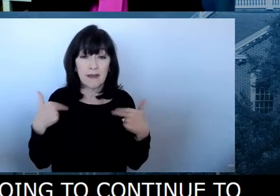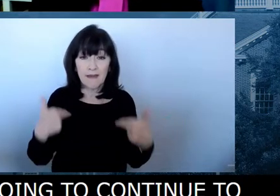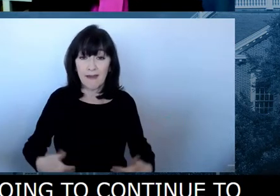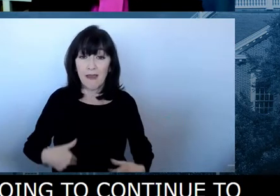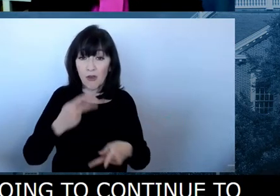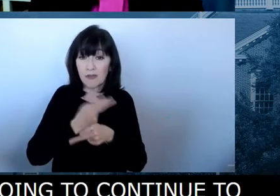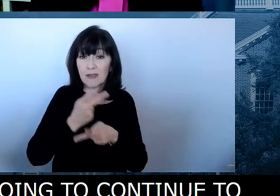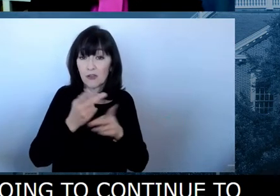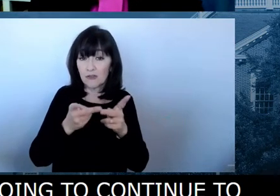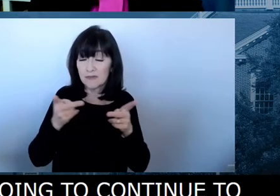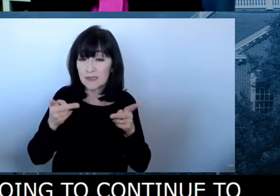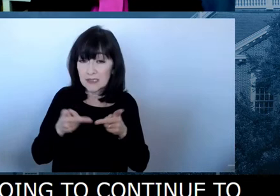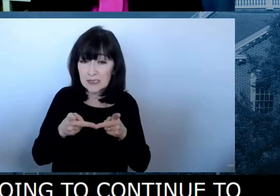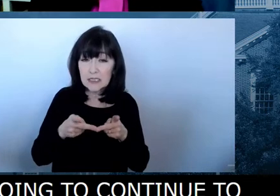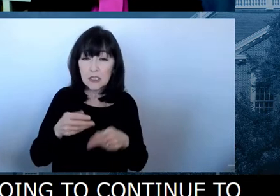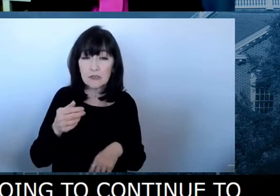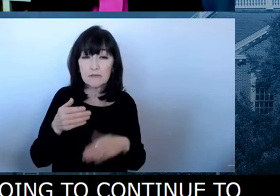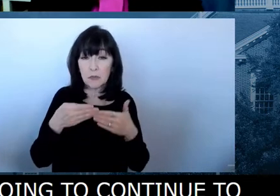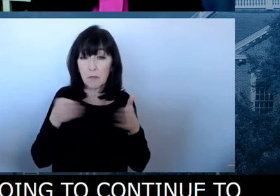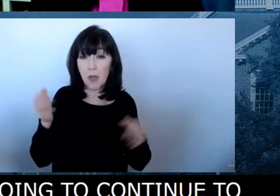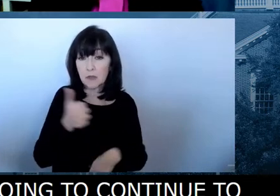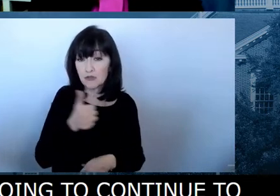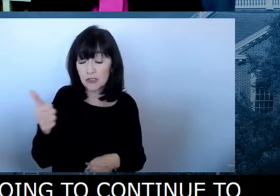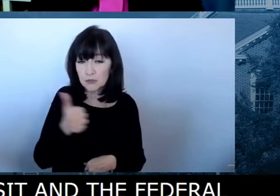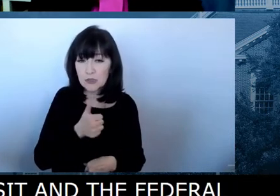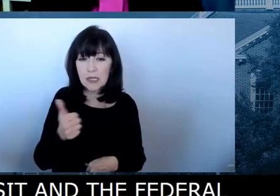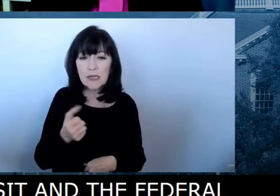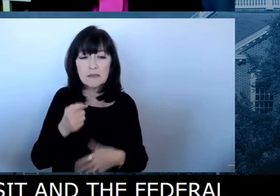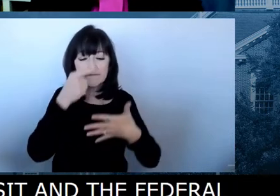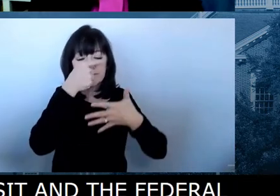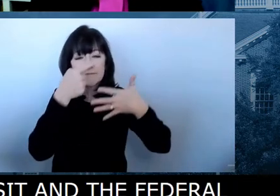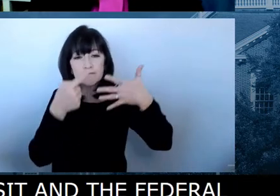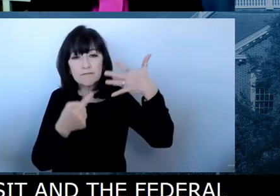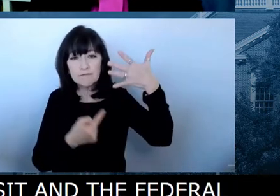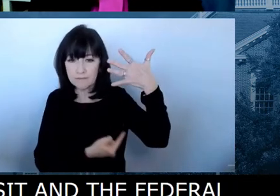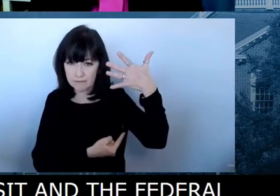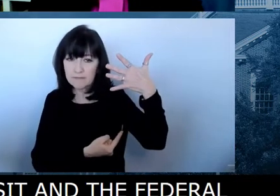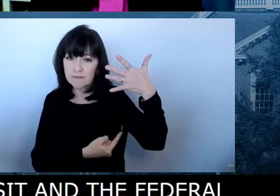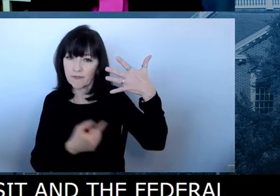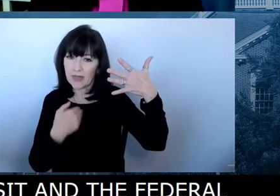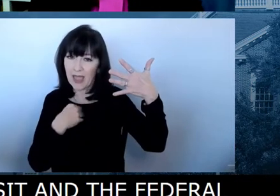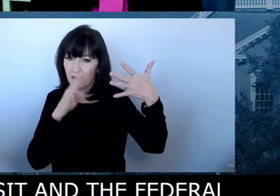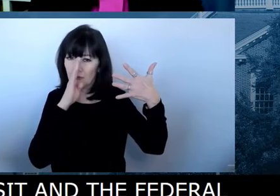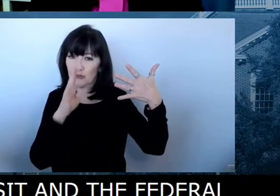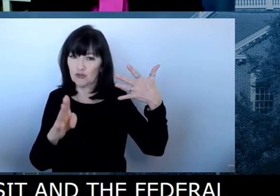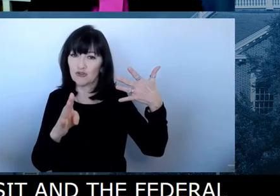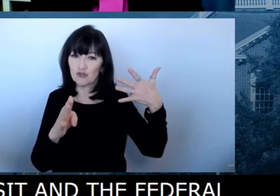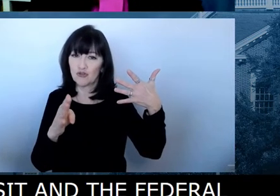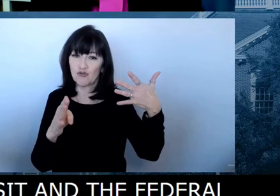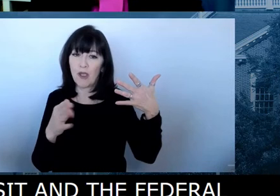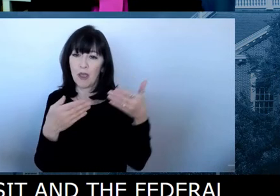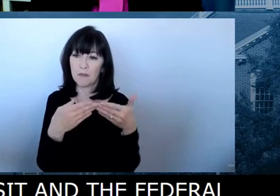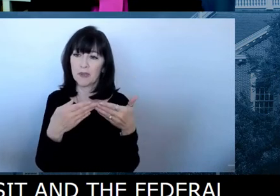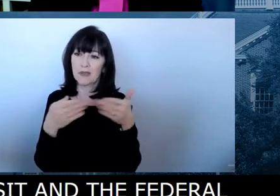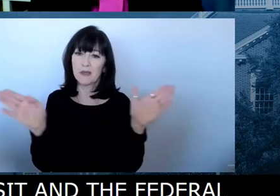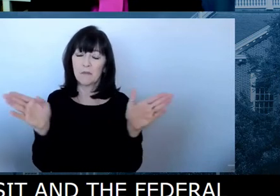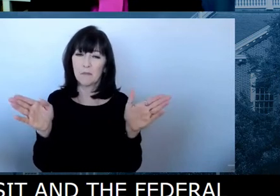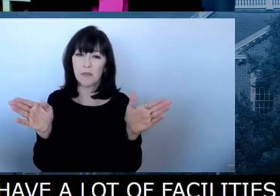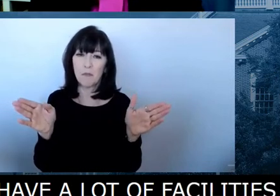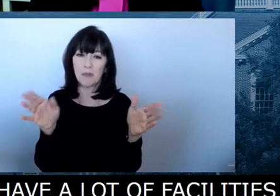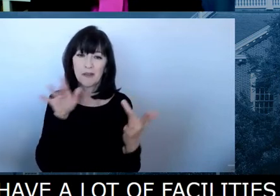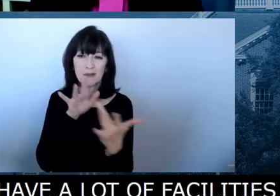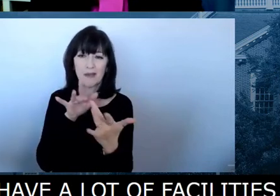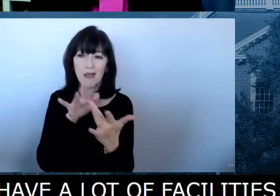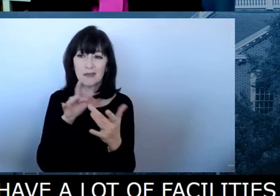we have a lot of facilities that require direct public contact, uh, uh, with, uh, with state employees and we